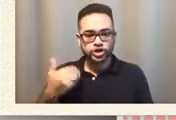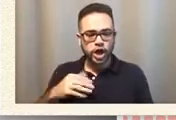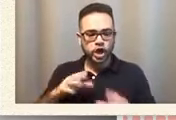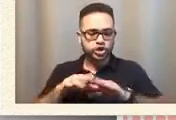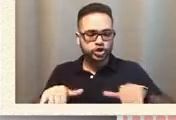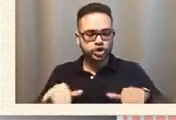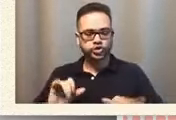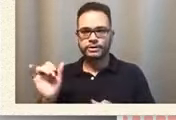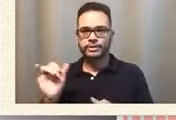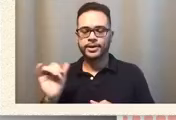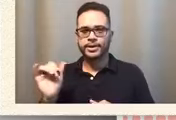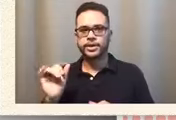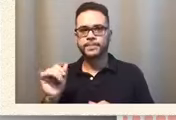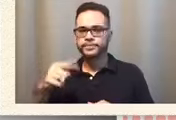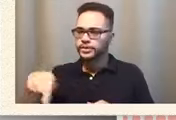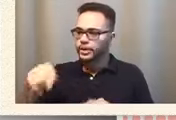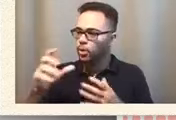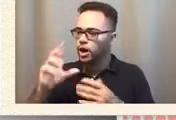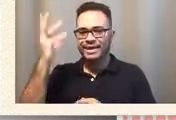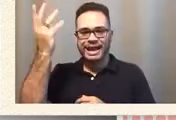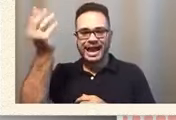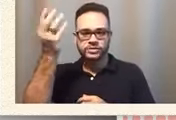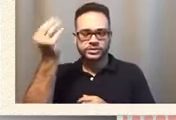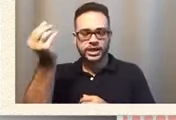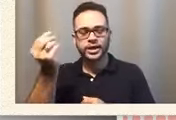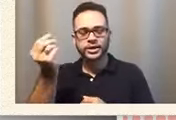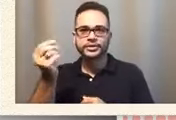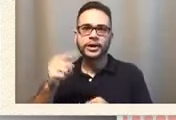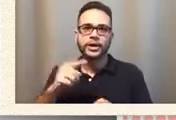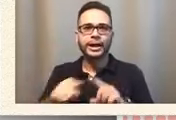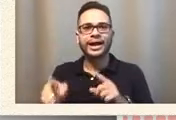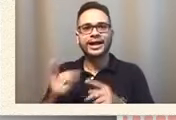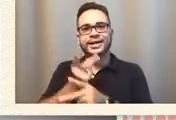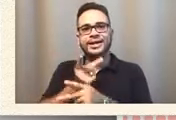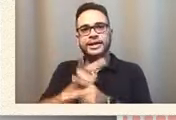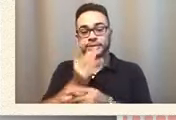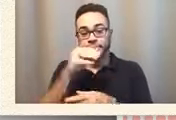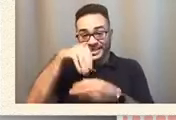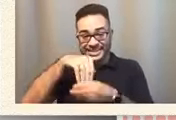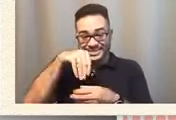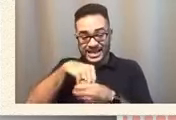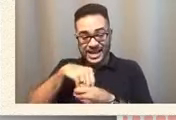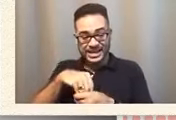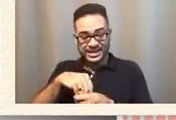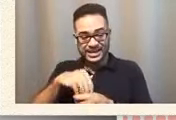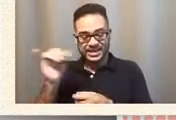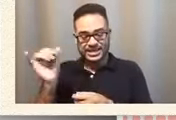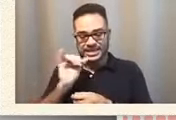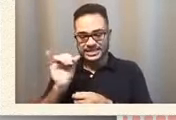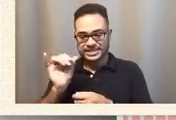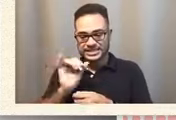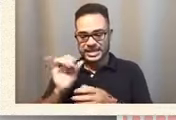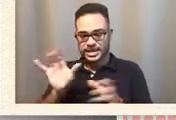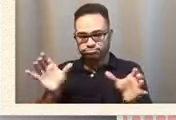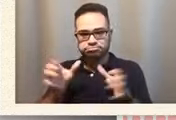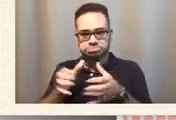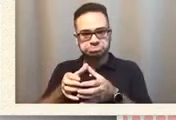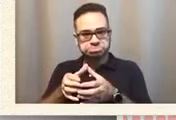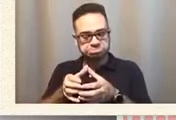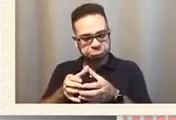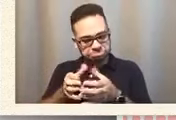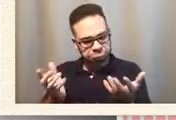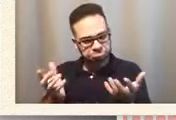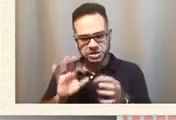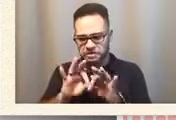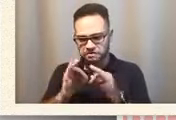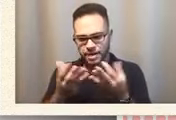they want to be outdoor but keeping them in home it's kind of like brought everybody together family got together more